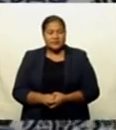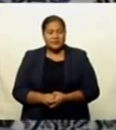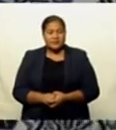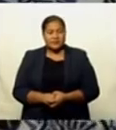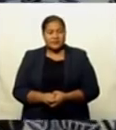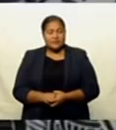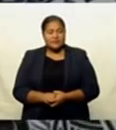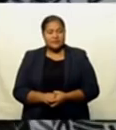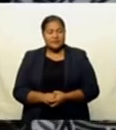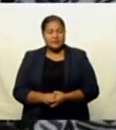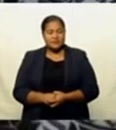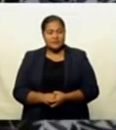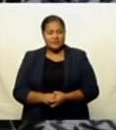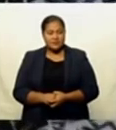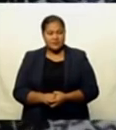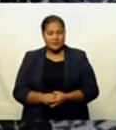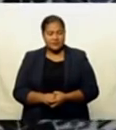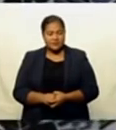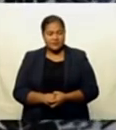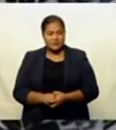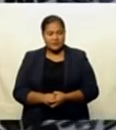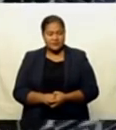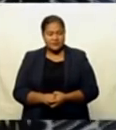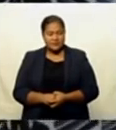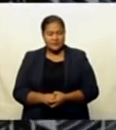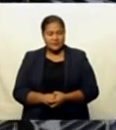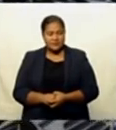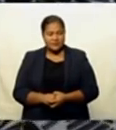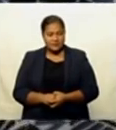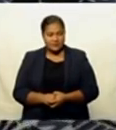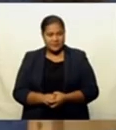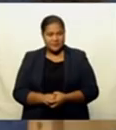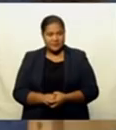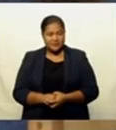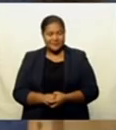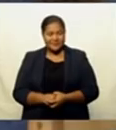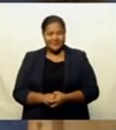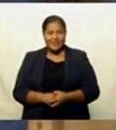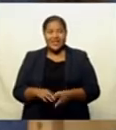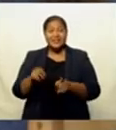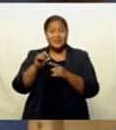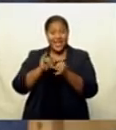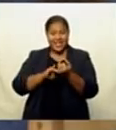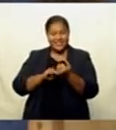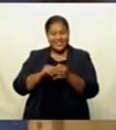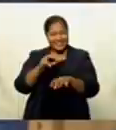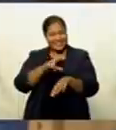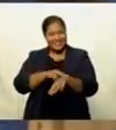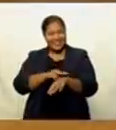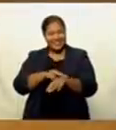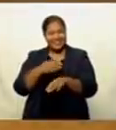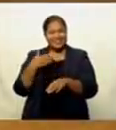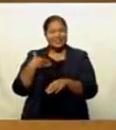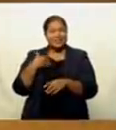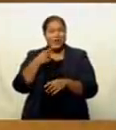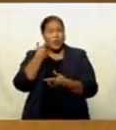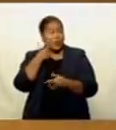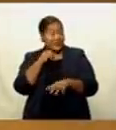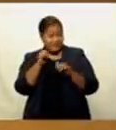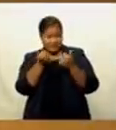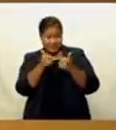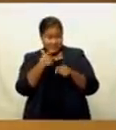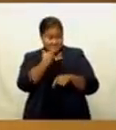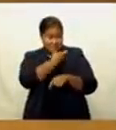33,077 first doses and 3,808 second doses. The permanent secretary says once this new batch finishes,